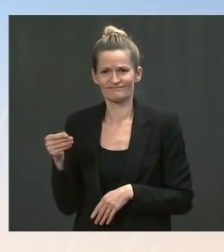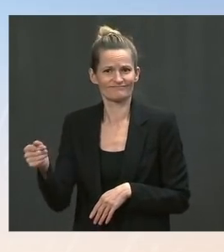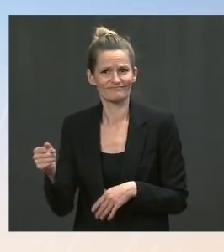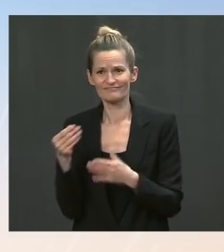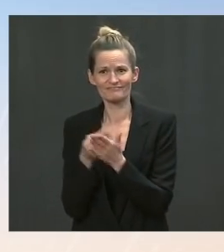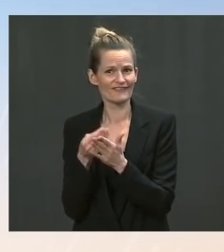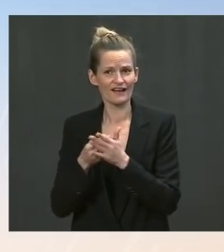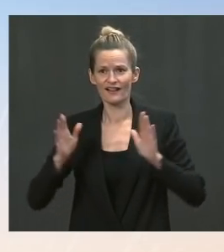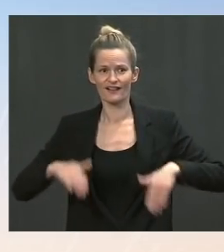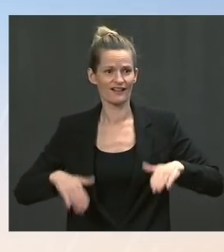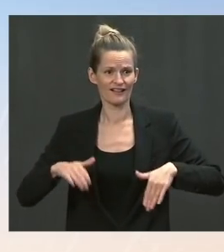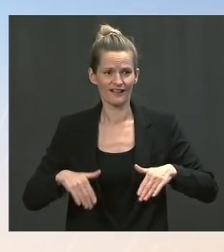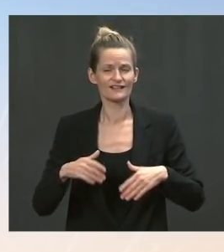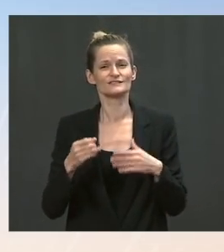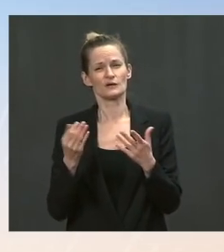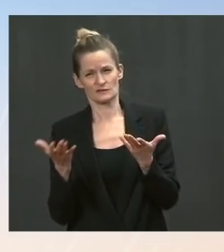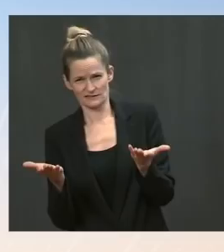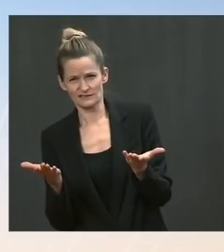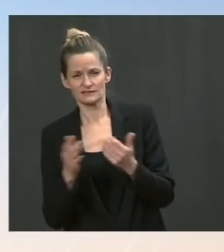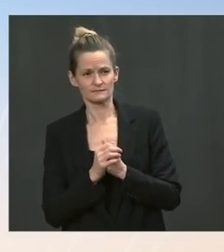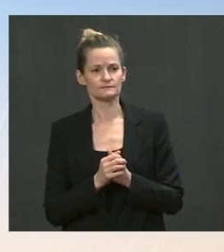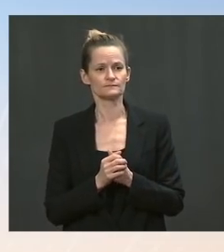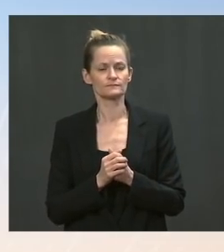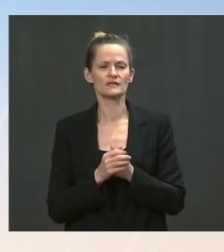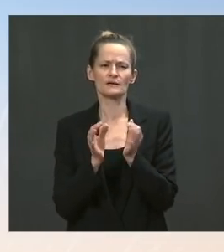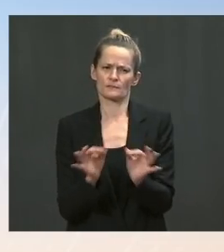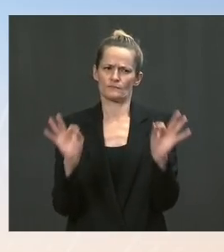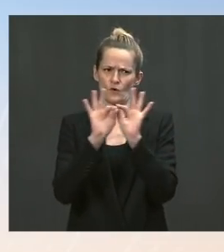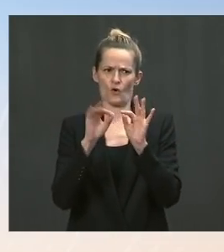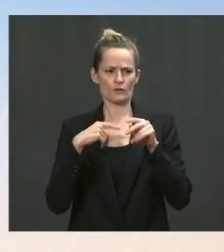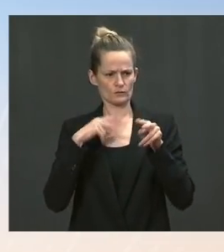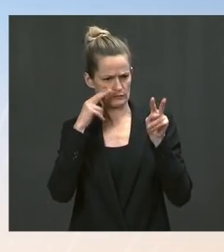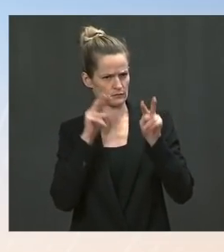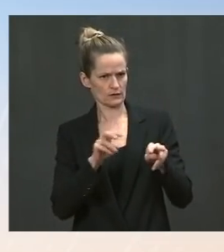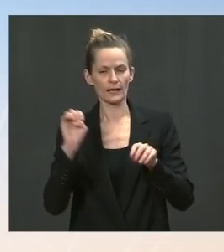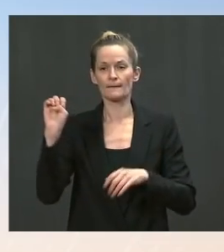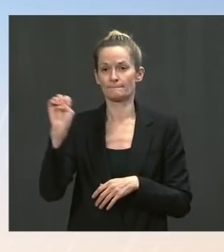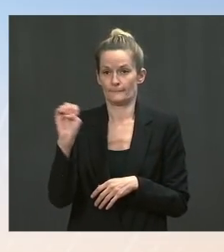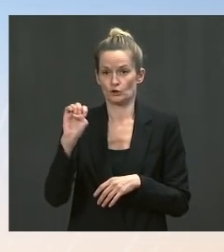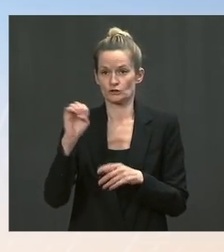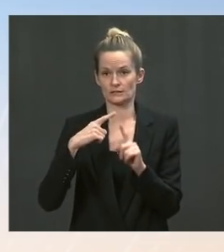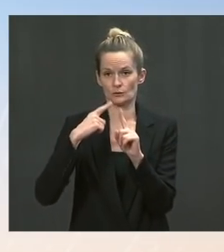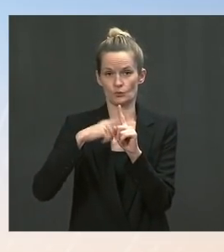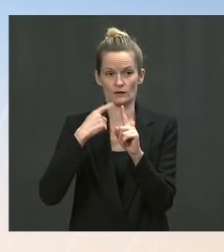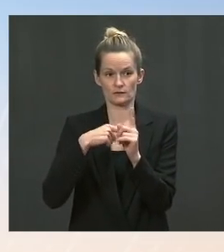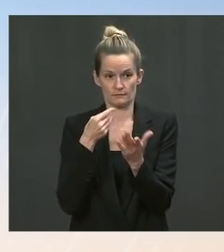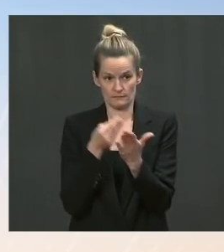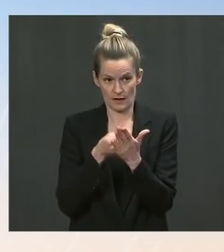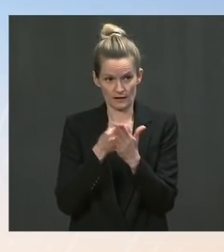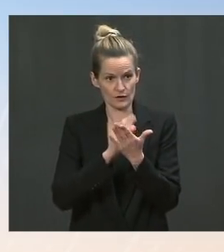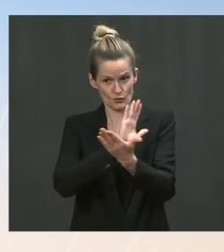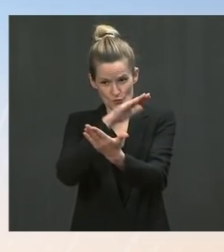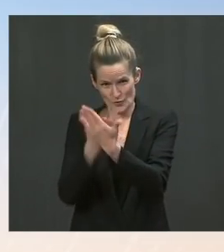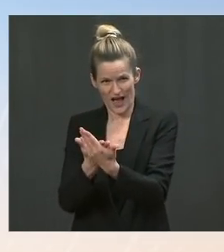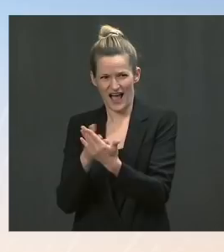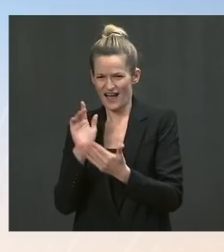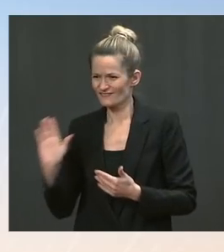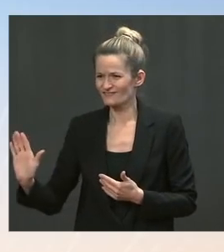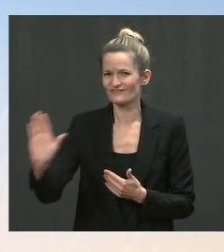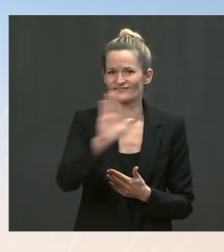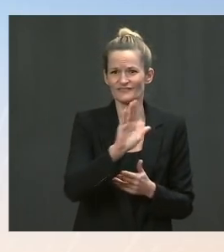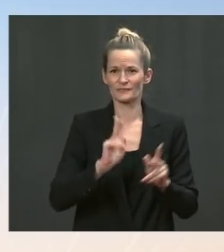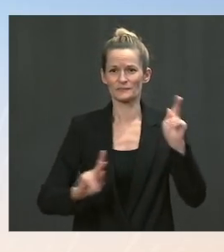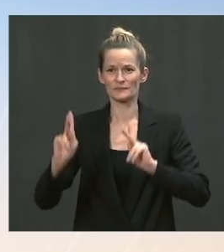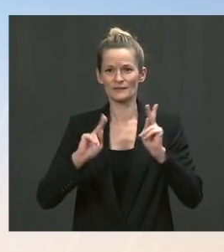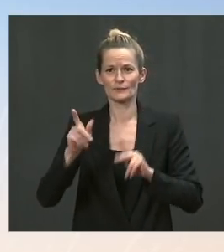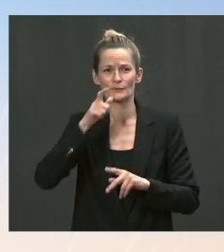governments, until emergency rental assistance dollars reach Americans in need. And as we know, given the rising urgency of containing the